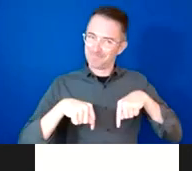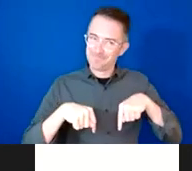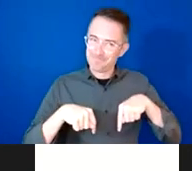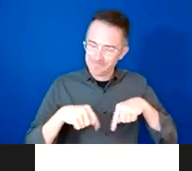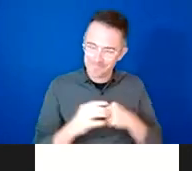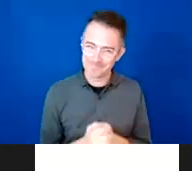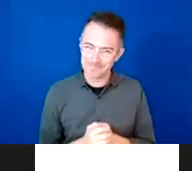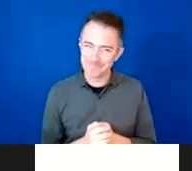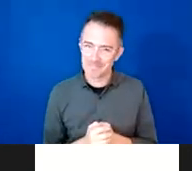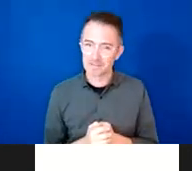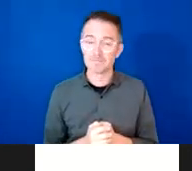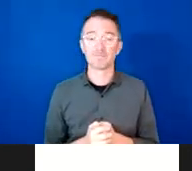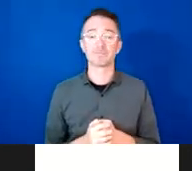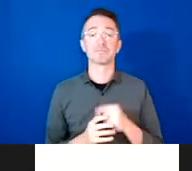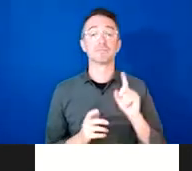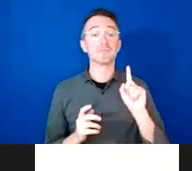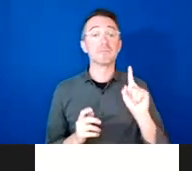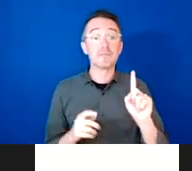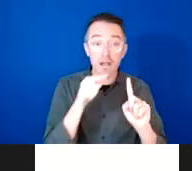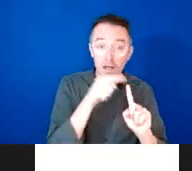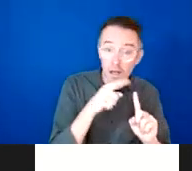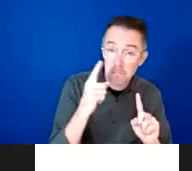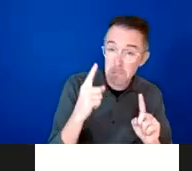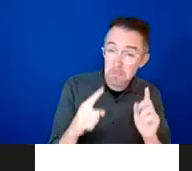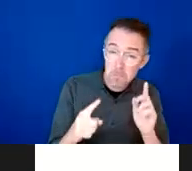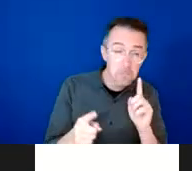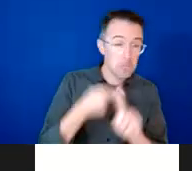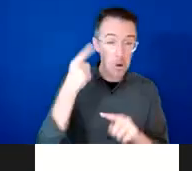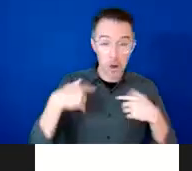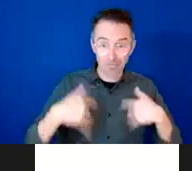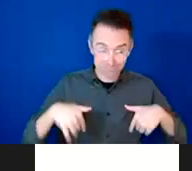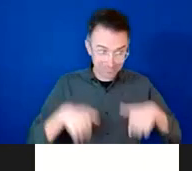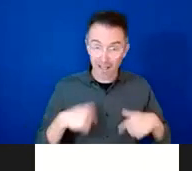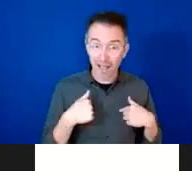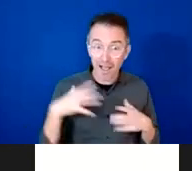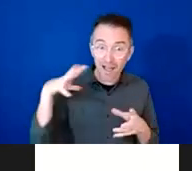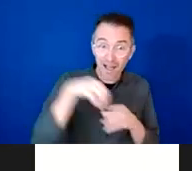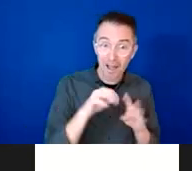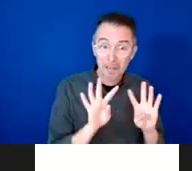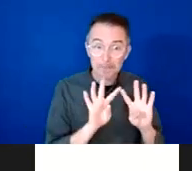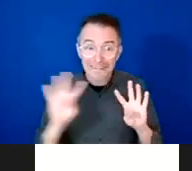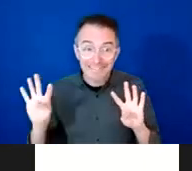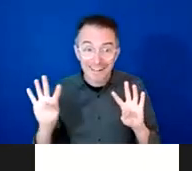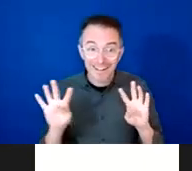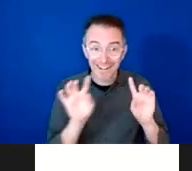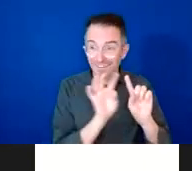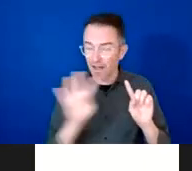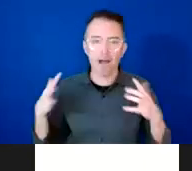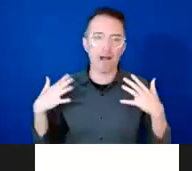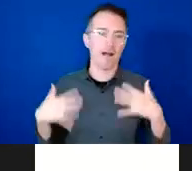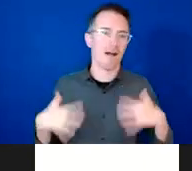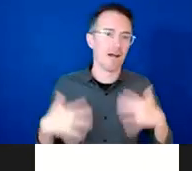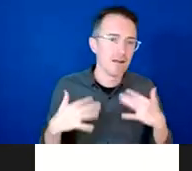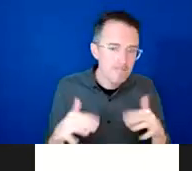is that there is a lot of awareness raising that needs to happen about not only not only the